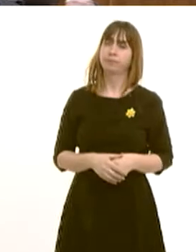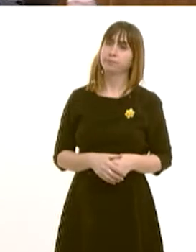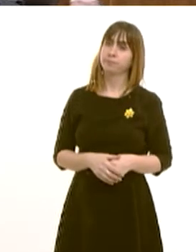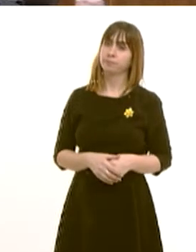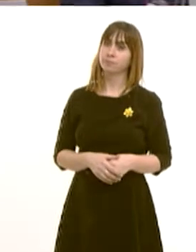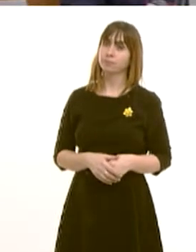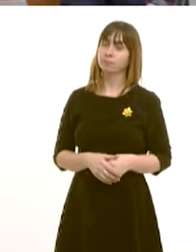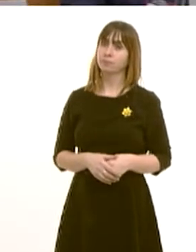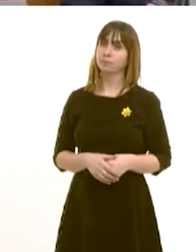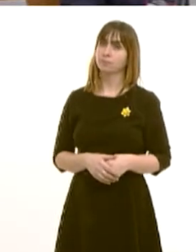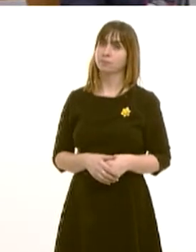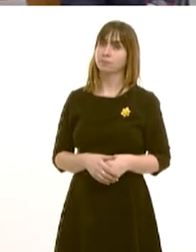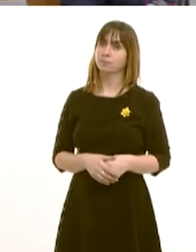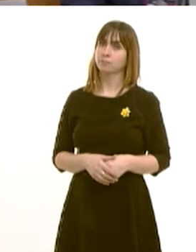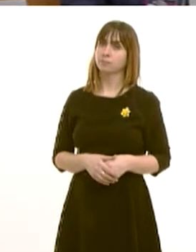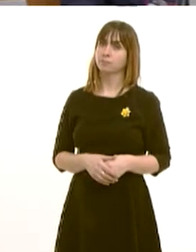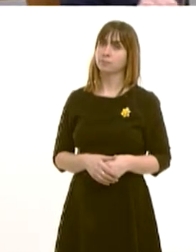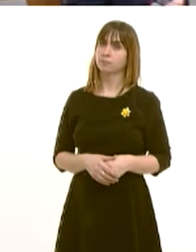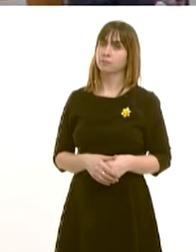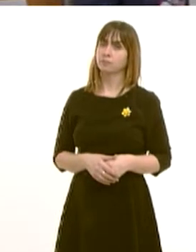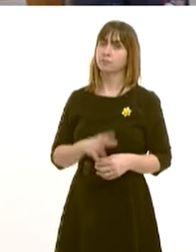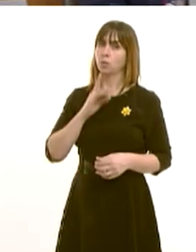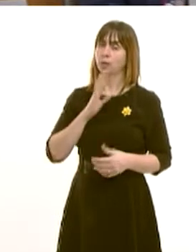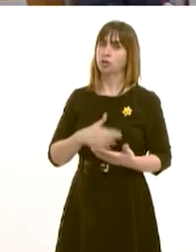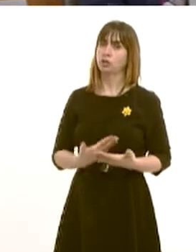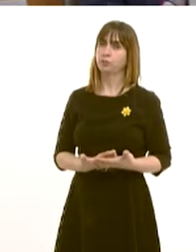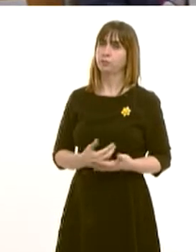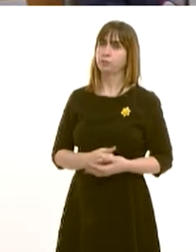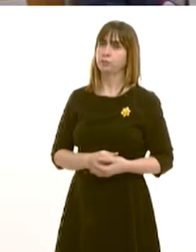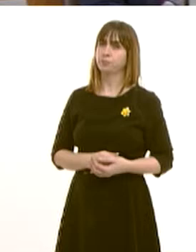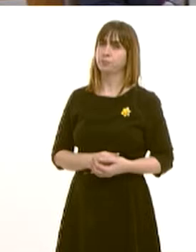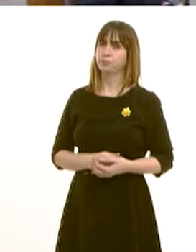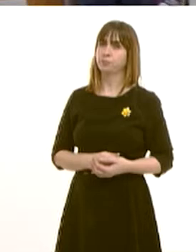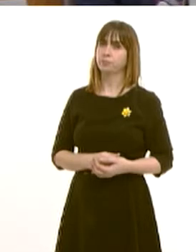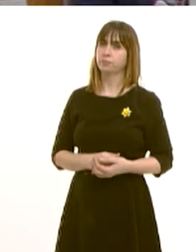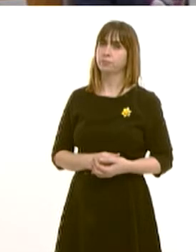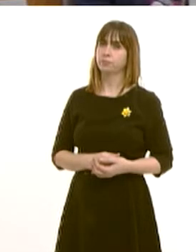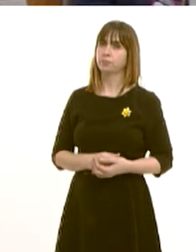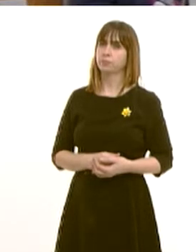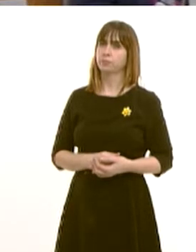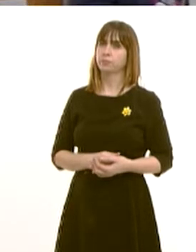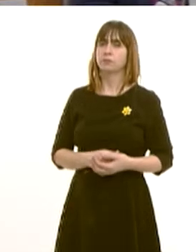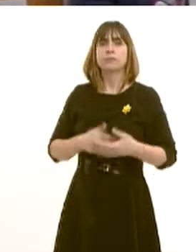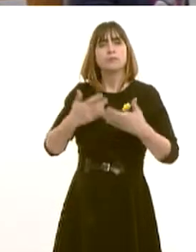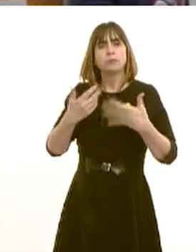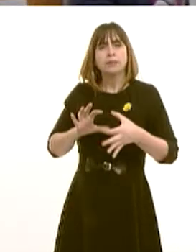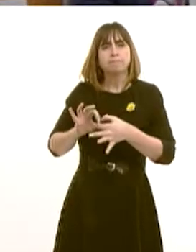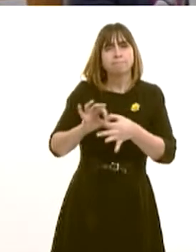Well, first of all, this is something which the Collaborative has been part of and has been working on